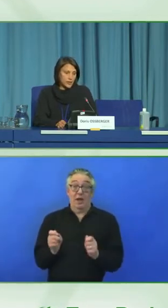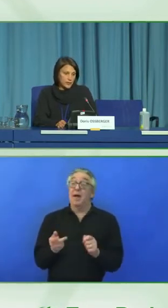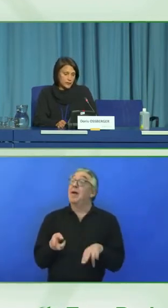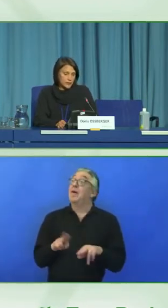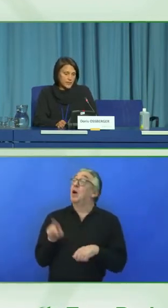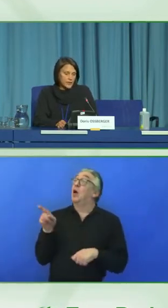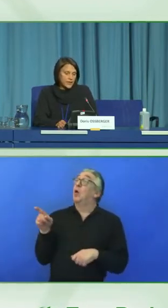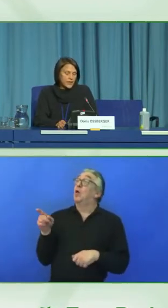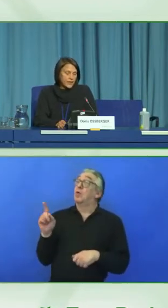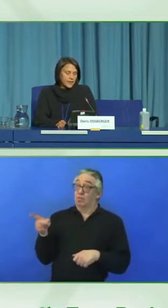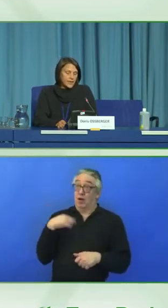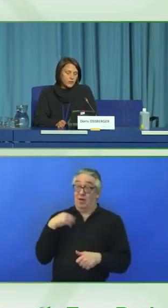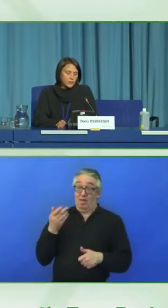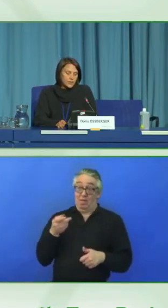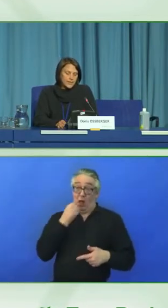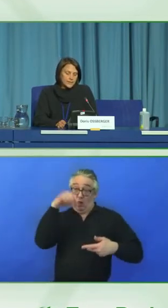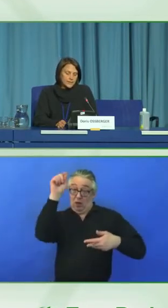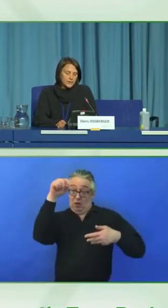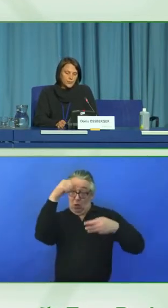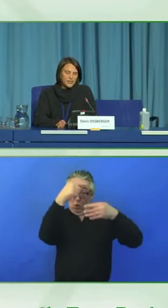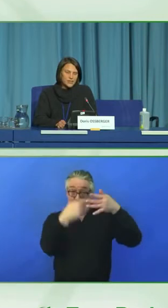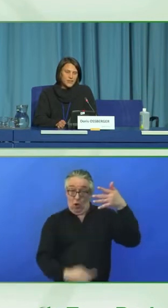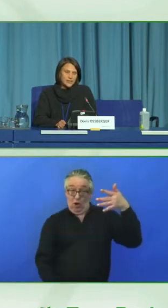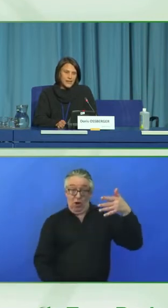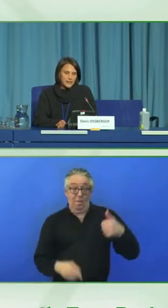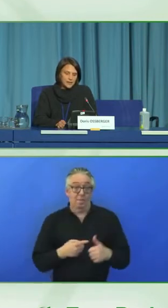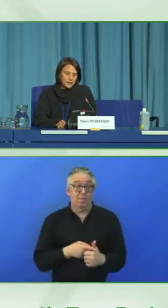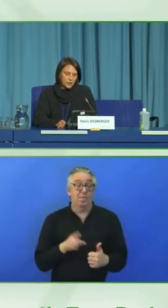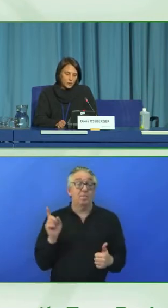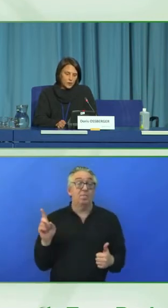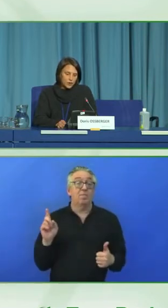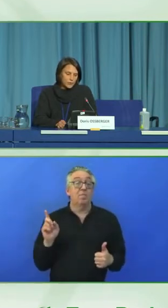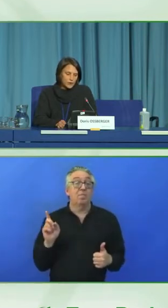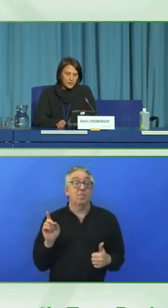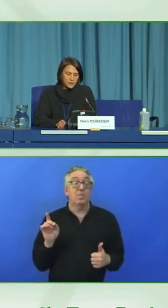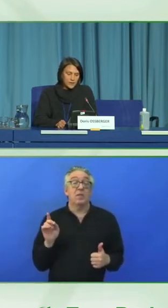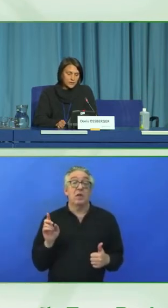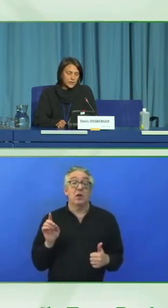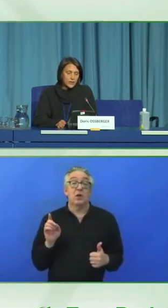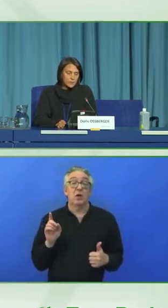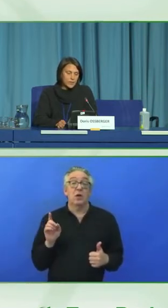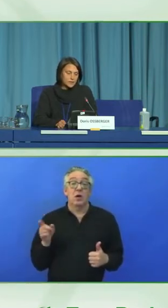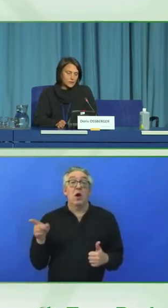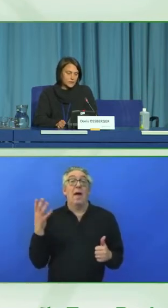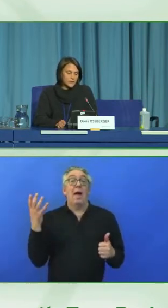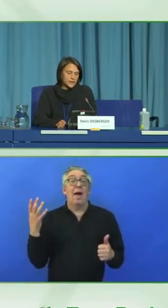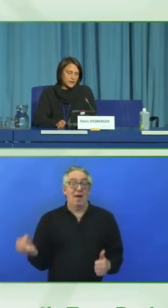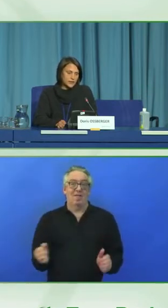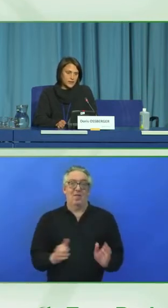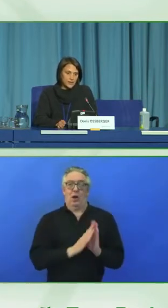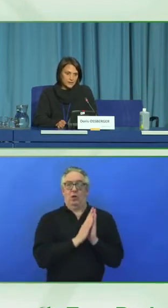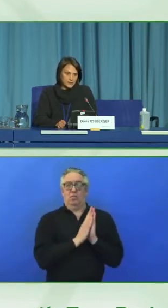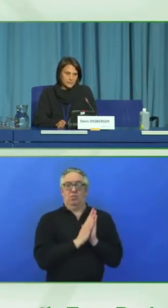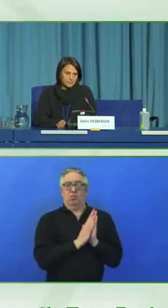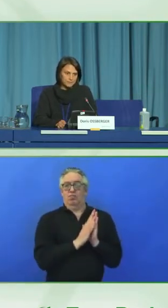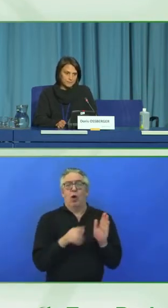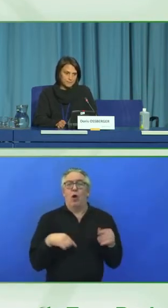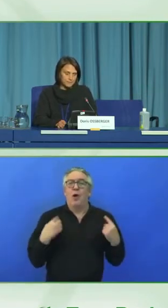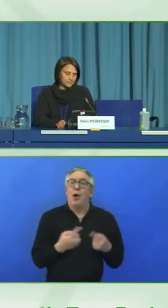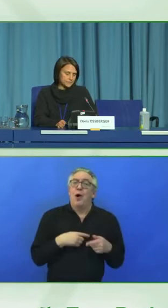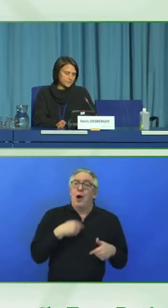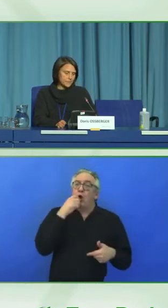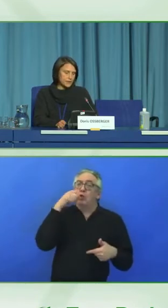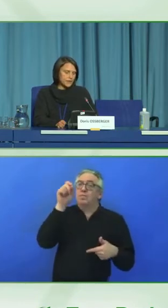criteria. They are represented in a pretty detailed catalogue of criteria developed by the Certification Council.